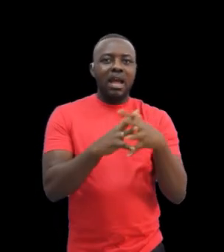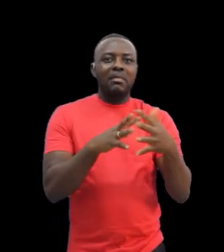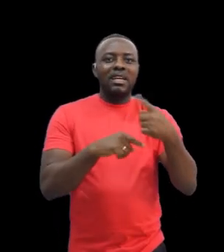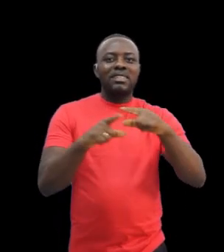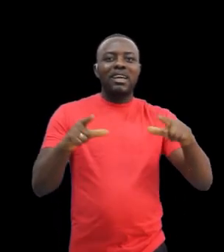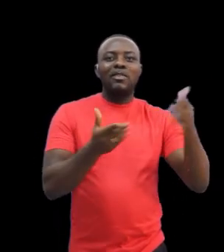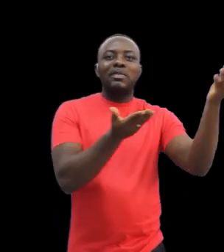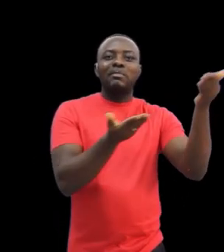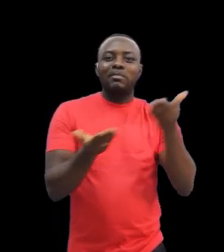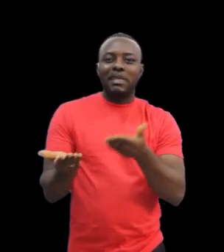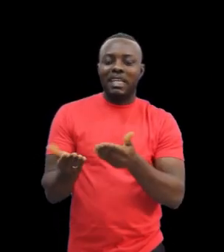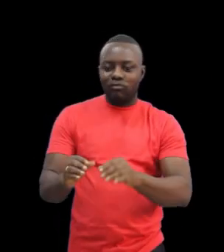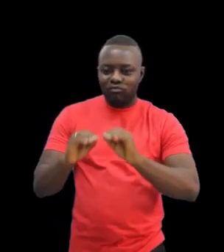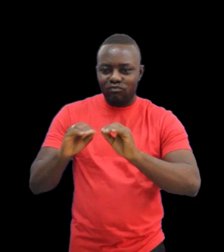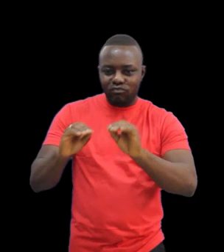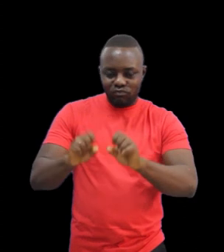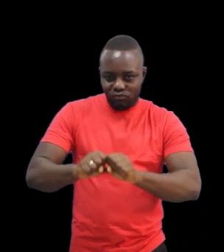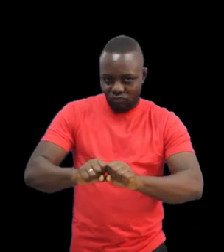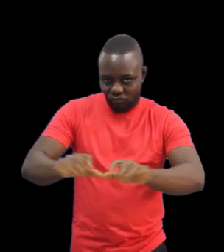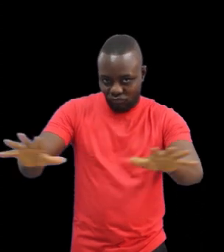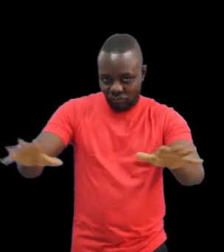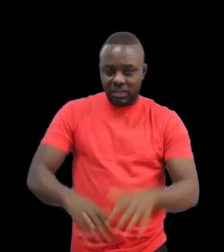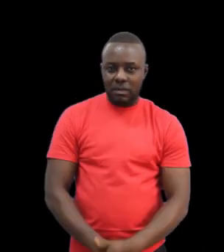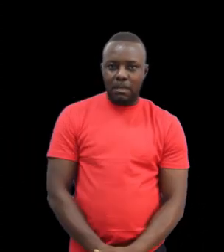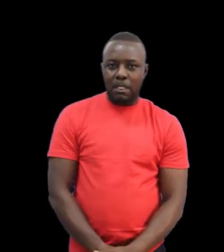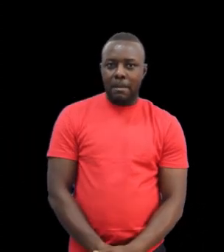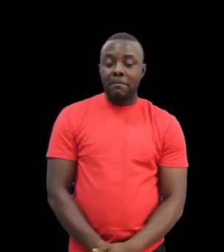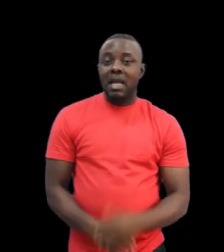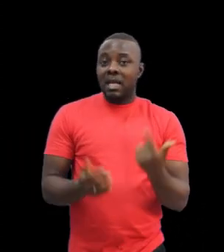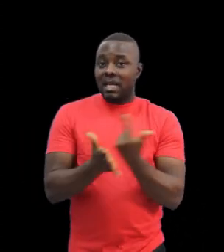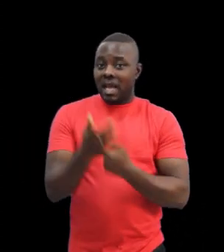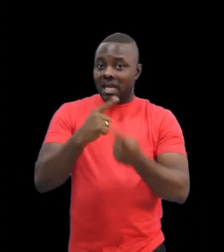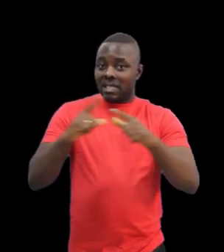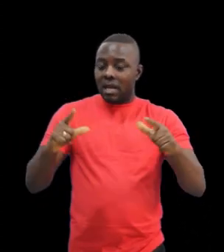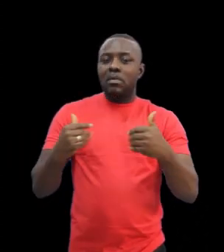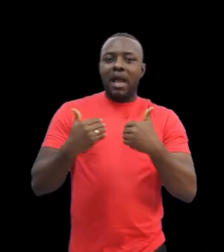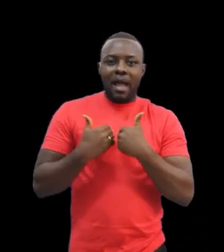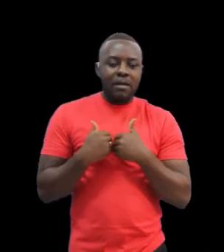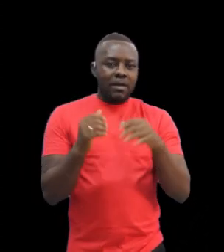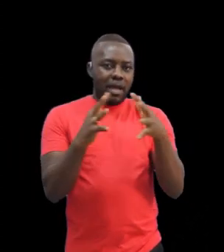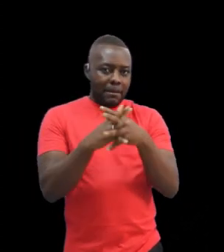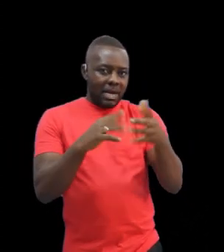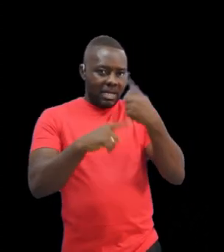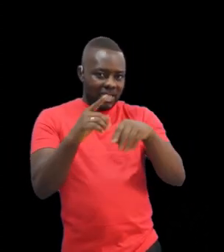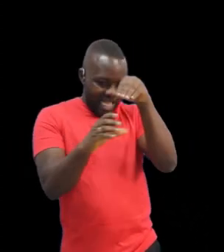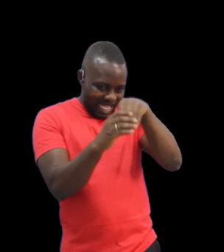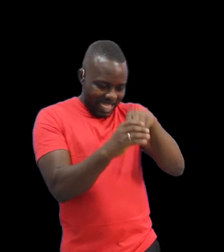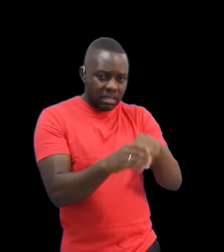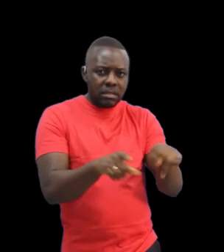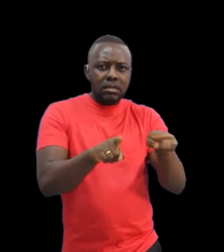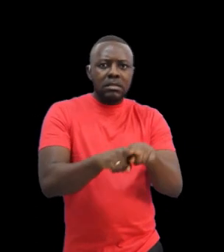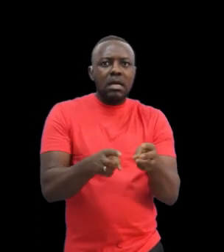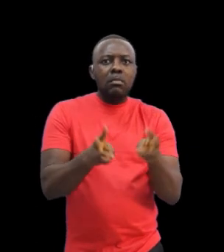GNAD, who answered that, used American Sign Language to begin teaching the many deaf people he found in Ghana. Ghana Sign